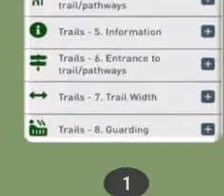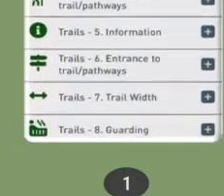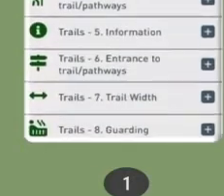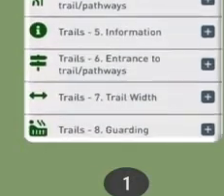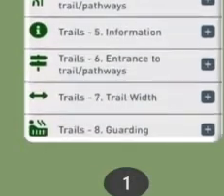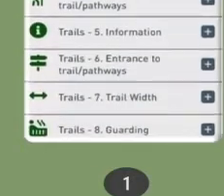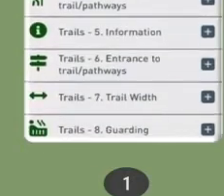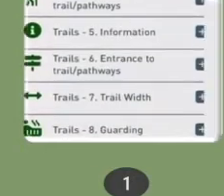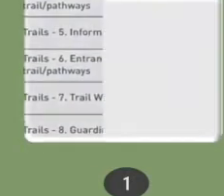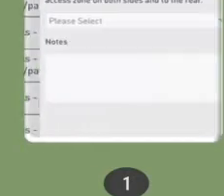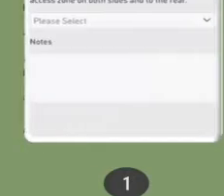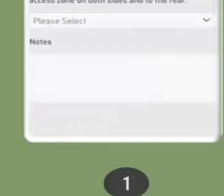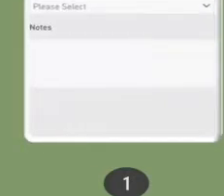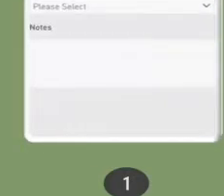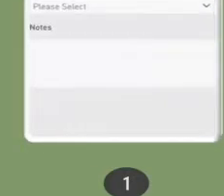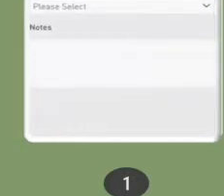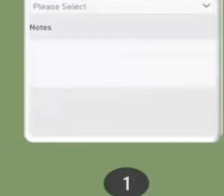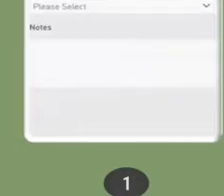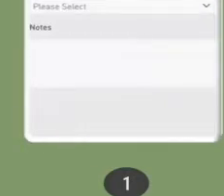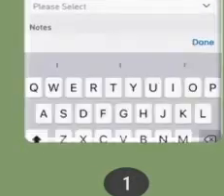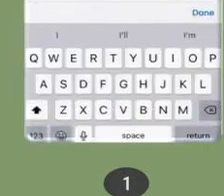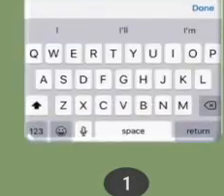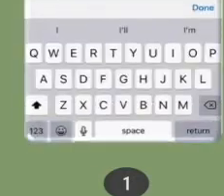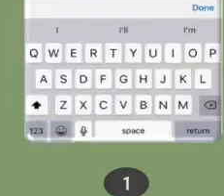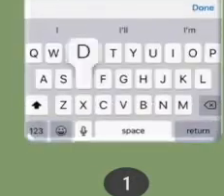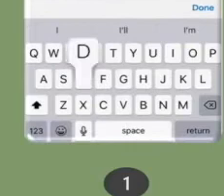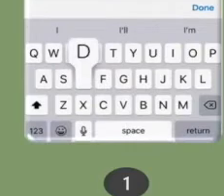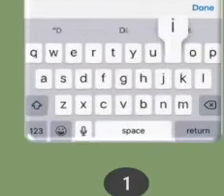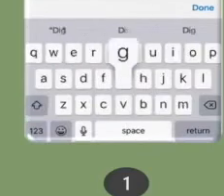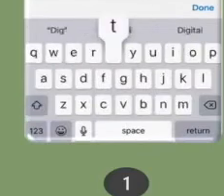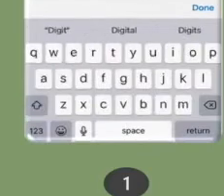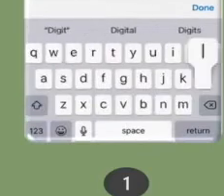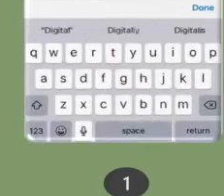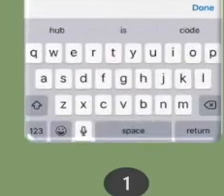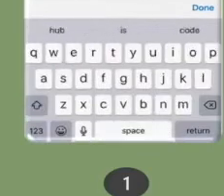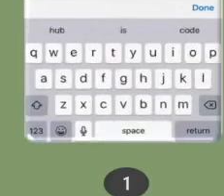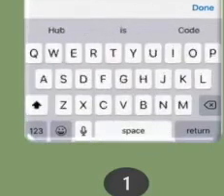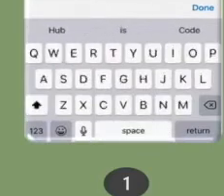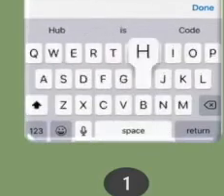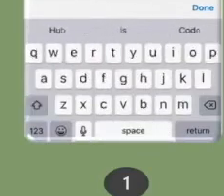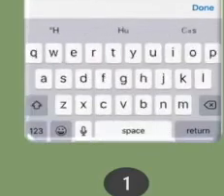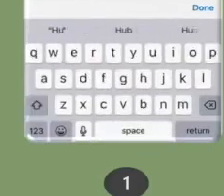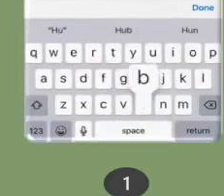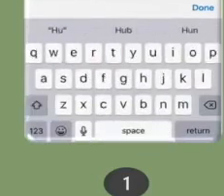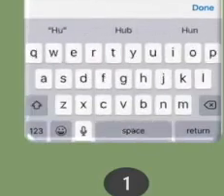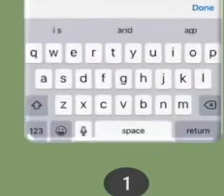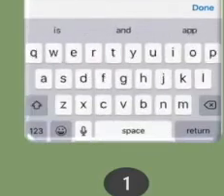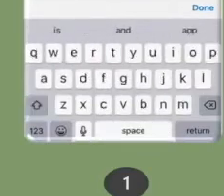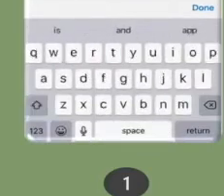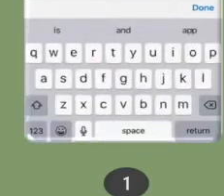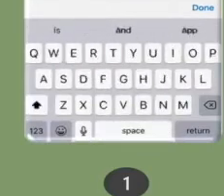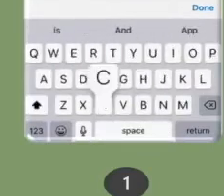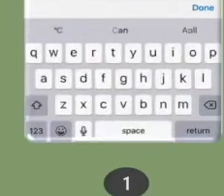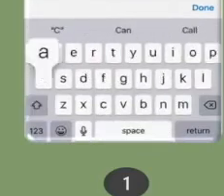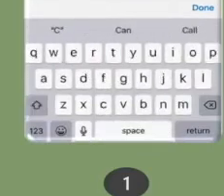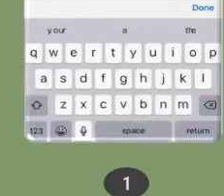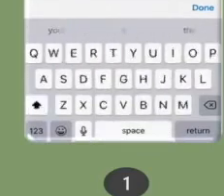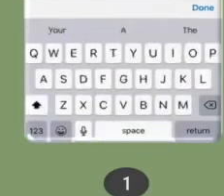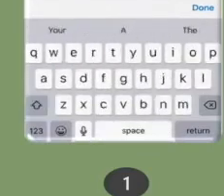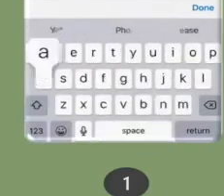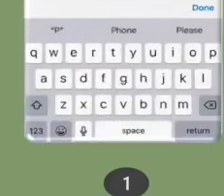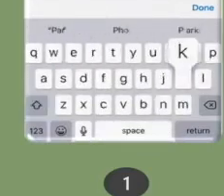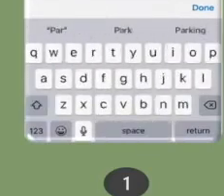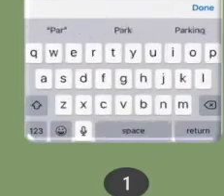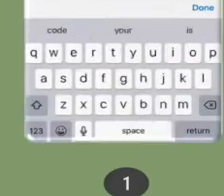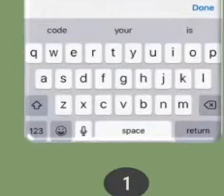you, you select the survey that, that you're interested in progressing. Parking, for example, in this, this area. So we're going to do it, do a, a parking at the digital hub